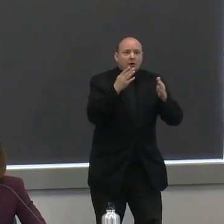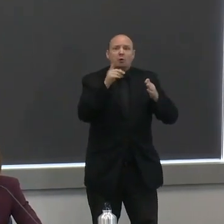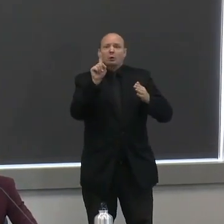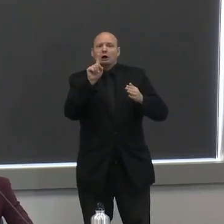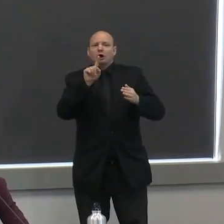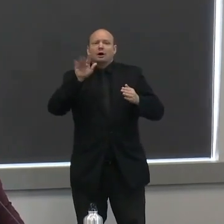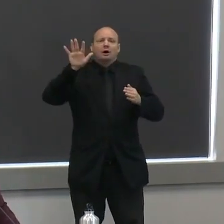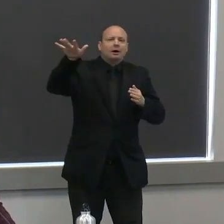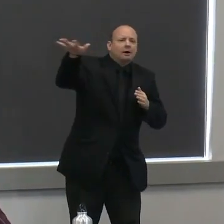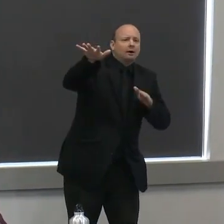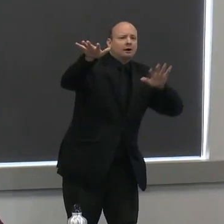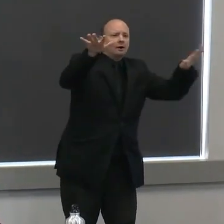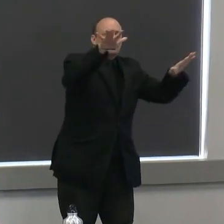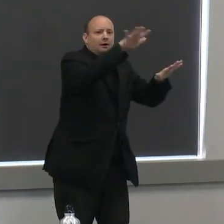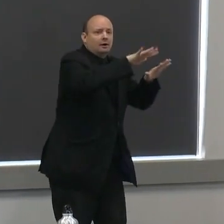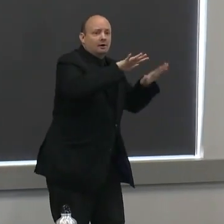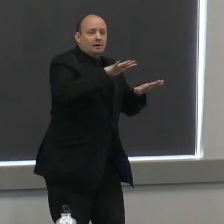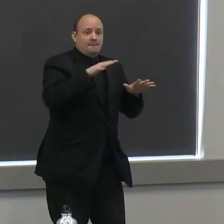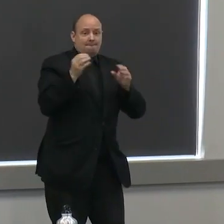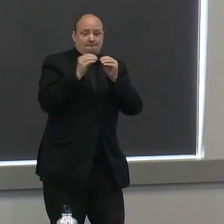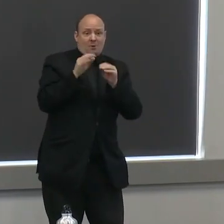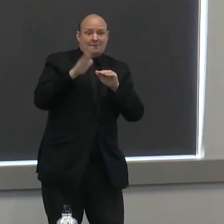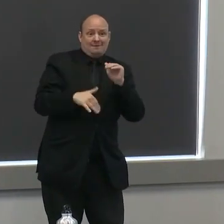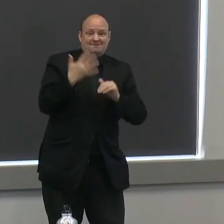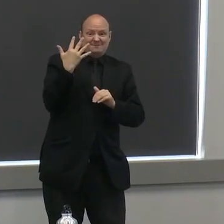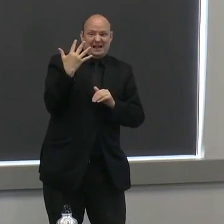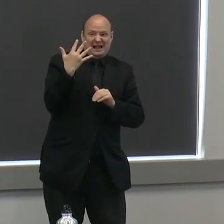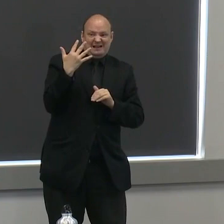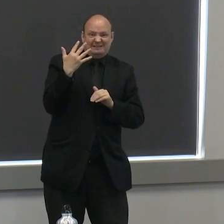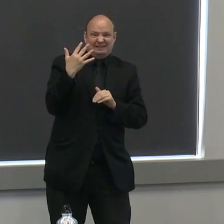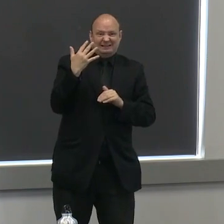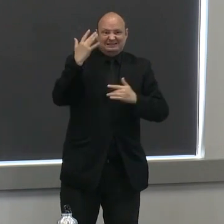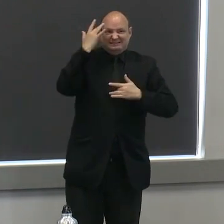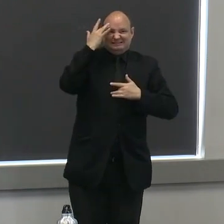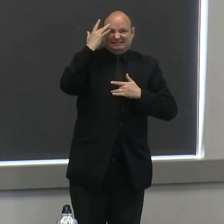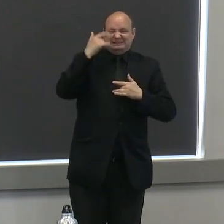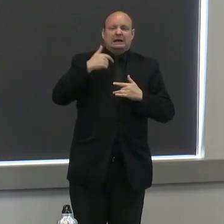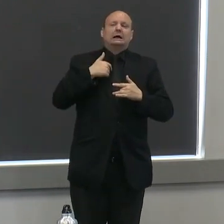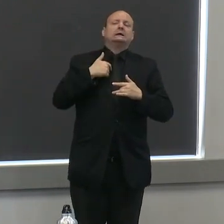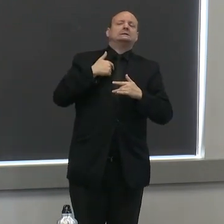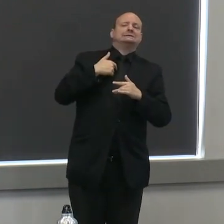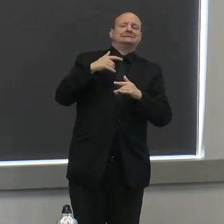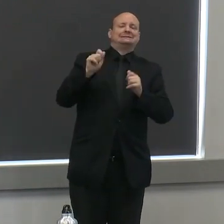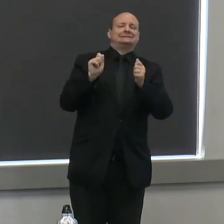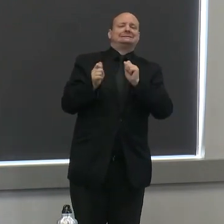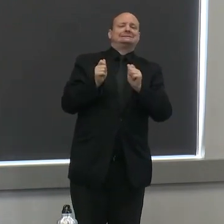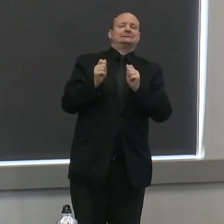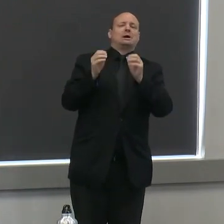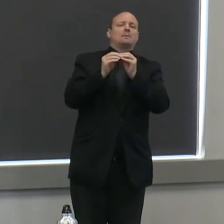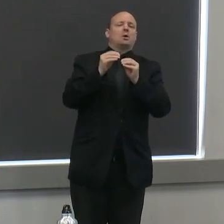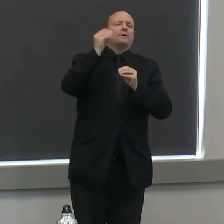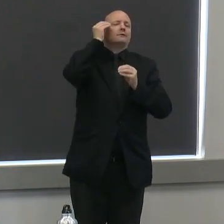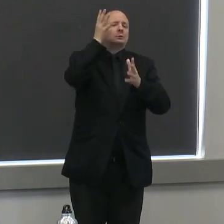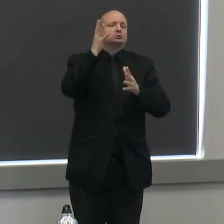five cases of the coronavirus and uh we'll be releasing those details uh soon